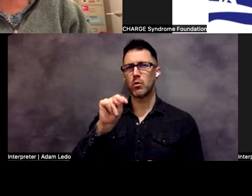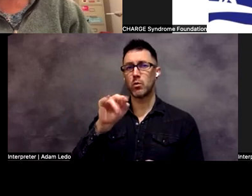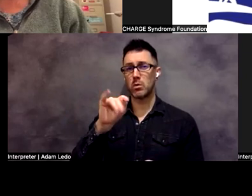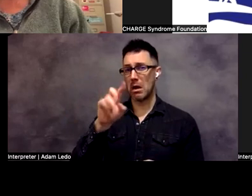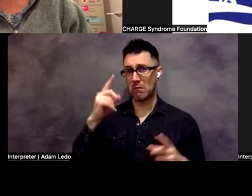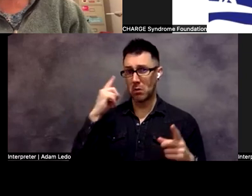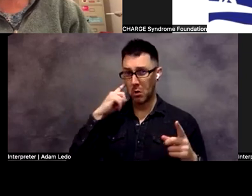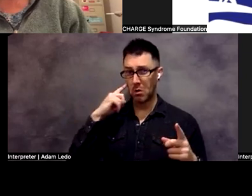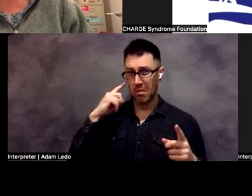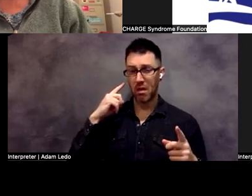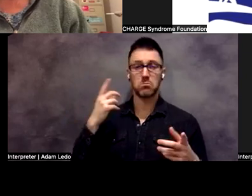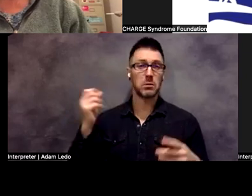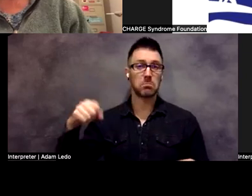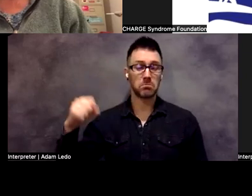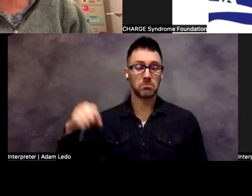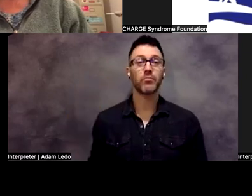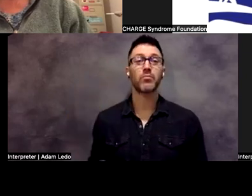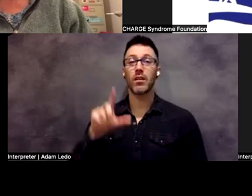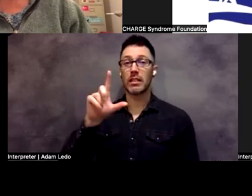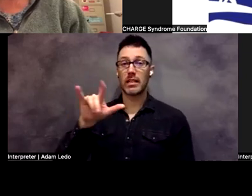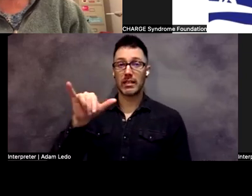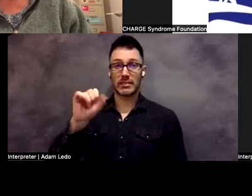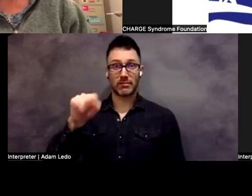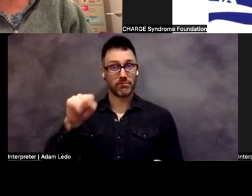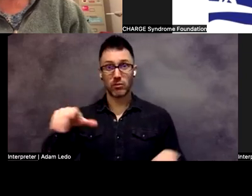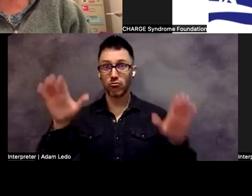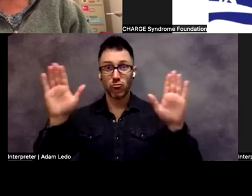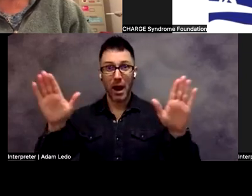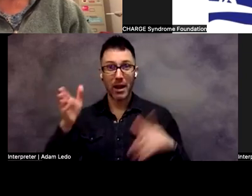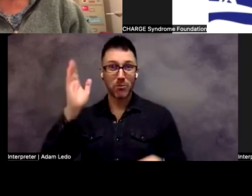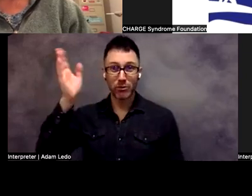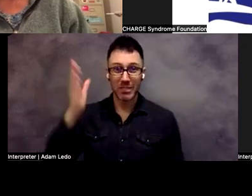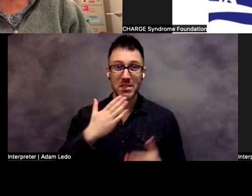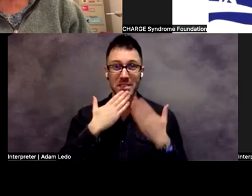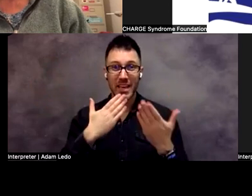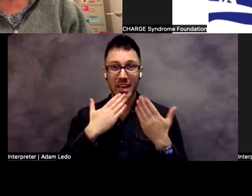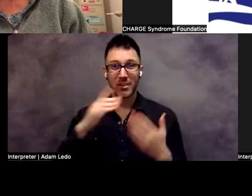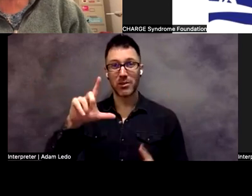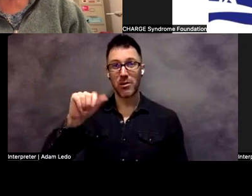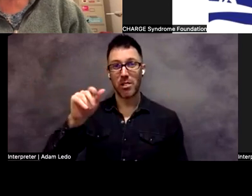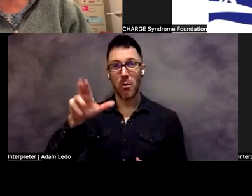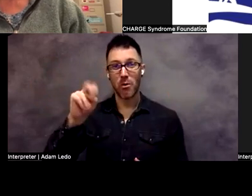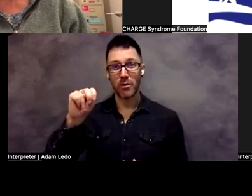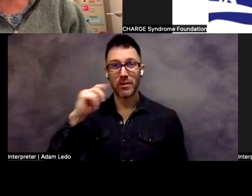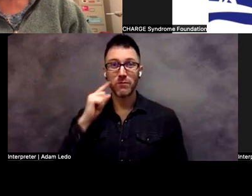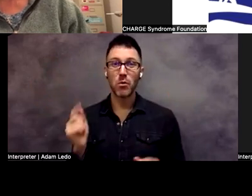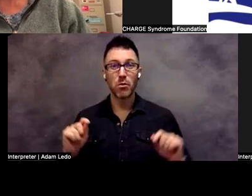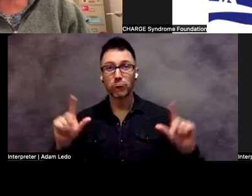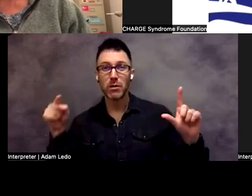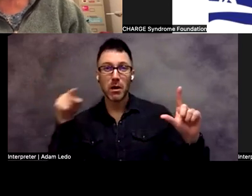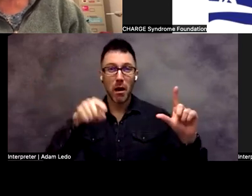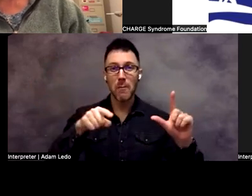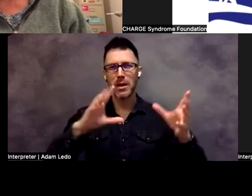Okay, well, this was such a wonderful presentation. Thank you so much, Lauren, for coming and sharing your wealth of